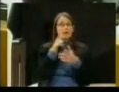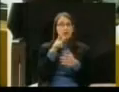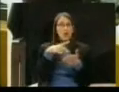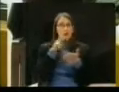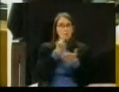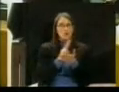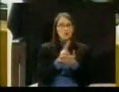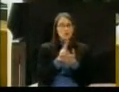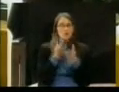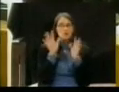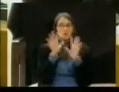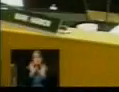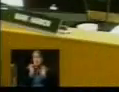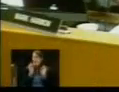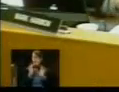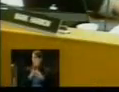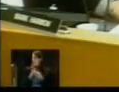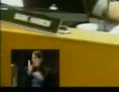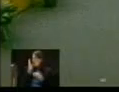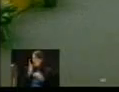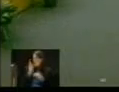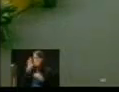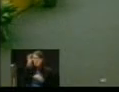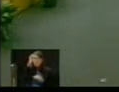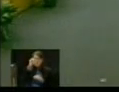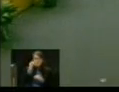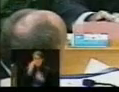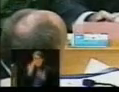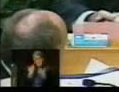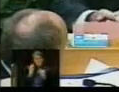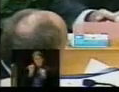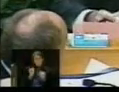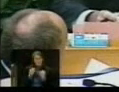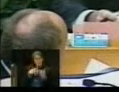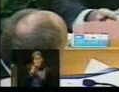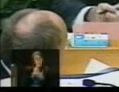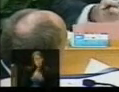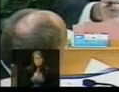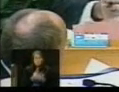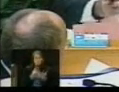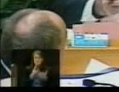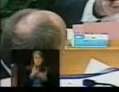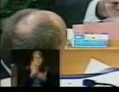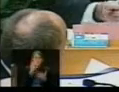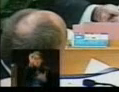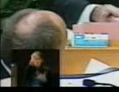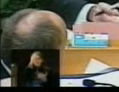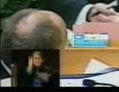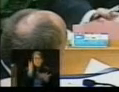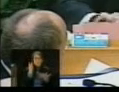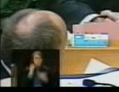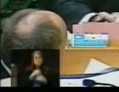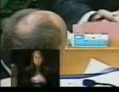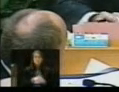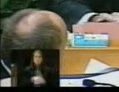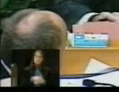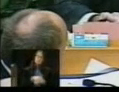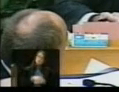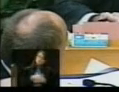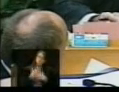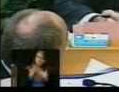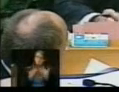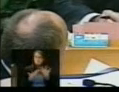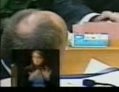I do not basically give advice or wager on whether we win or lose.